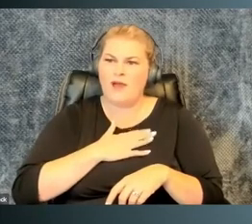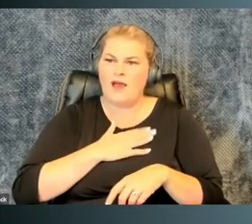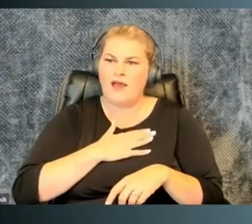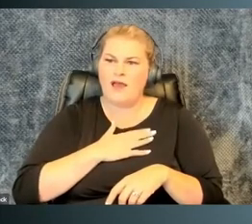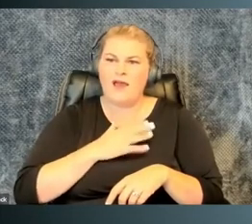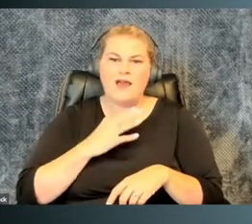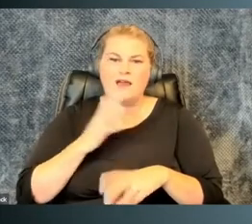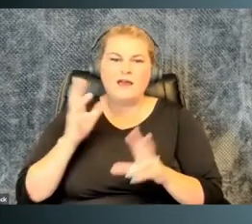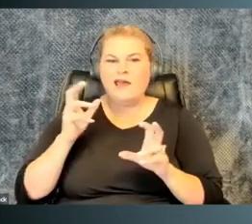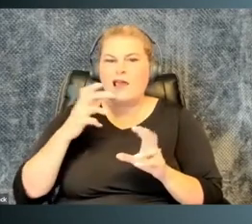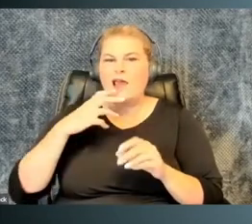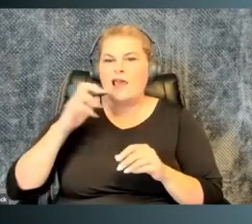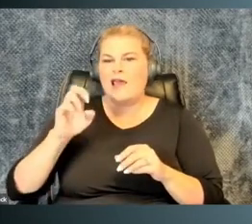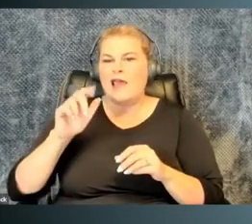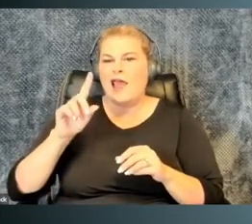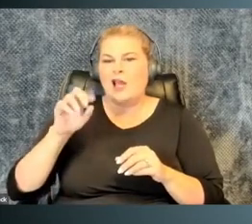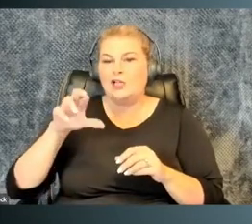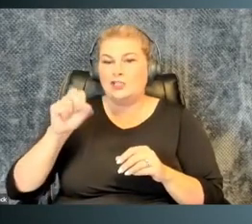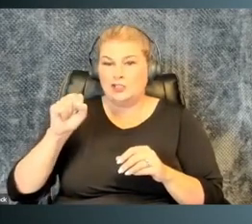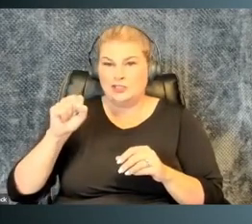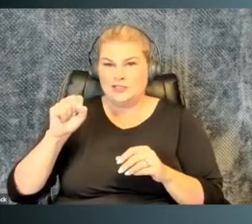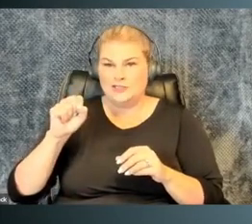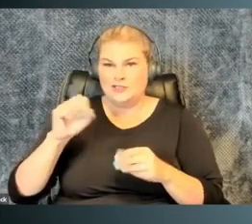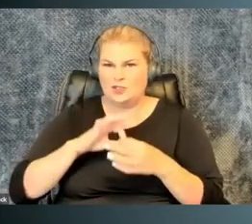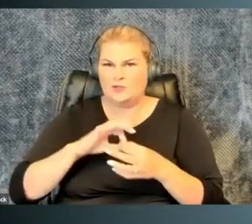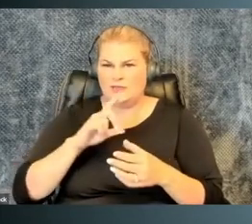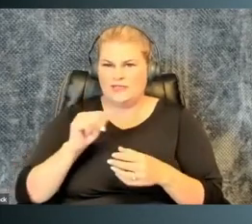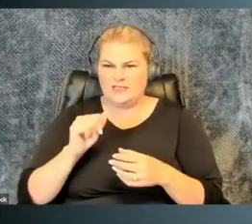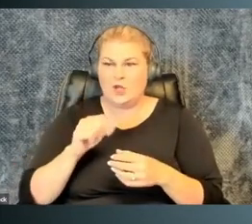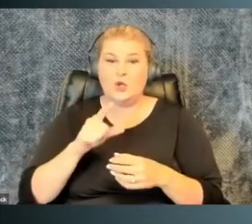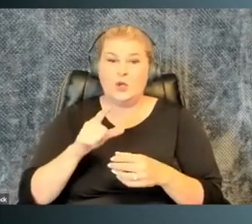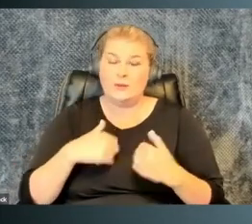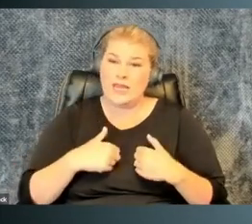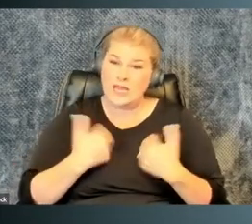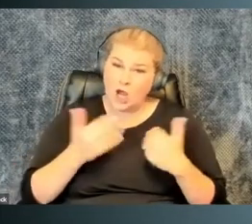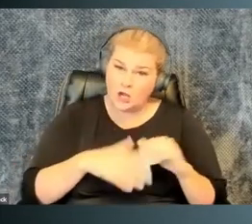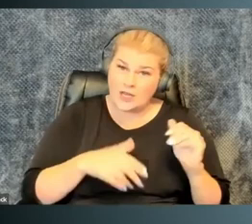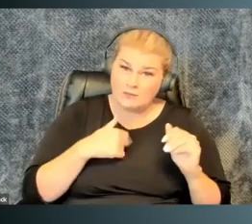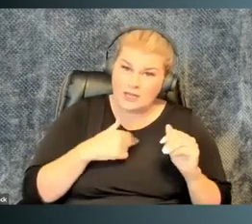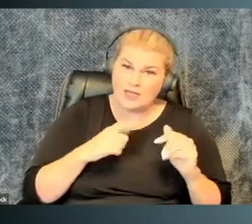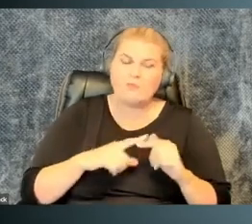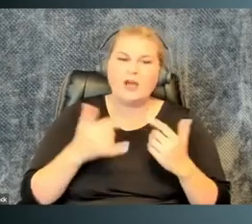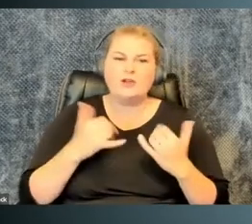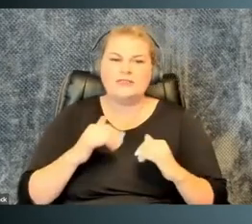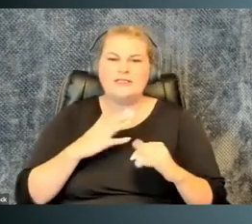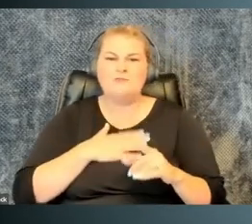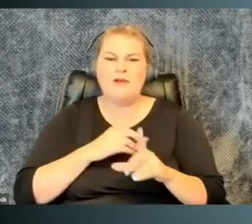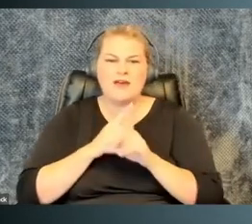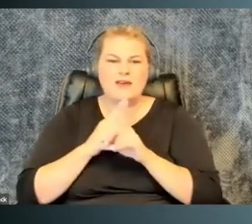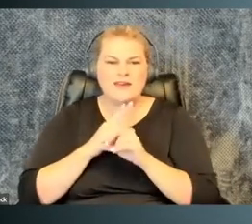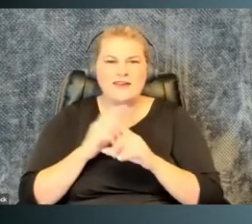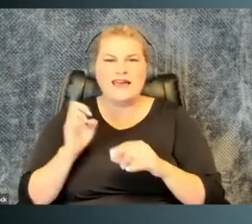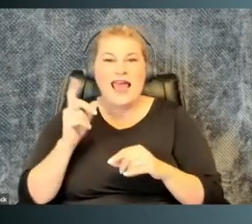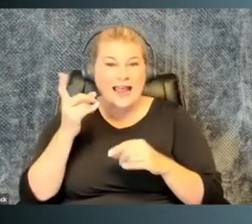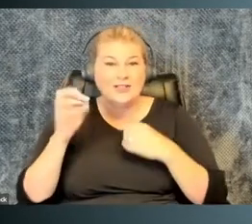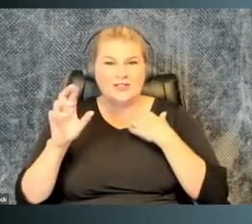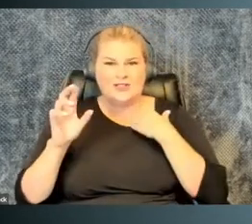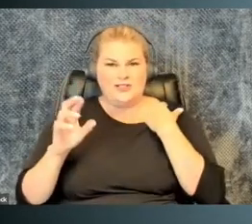time who were my elders in terms of being disabled. You can be a much younger